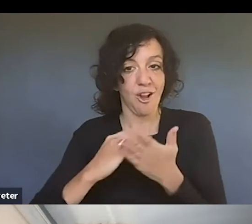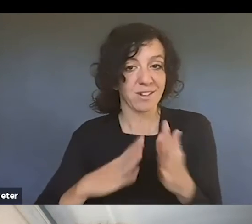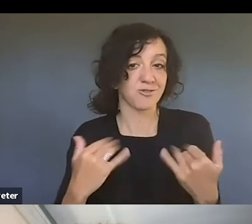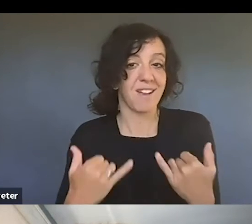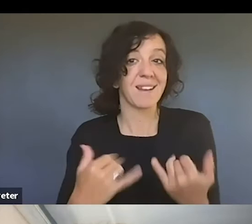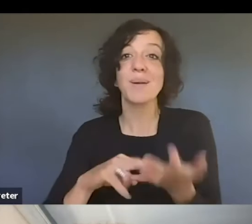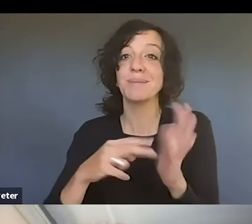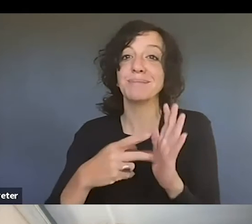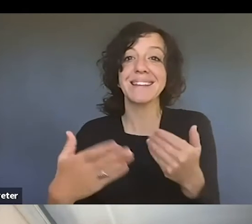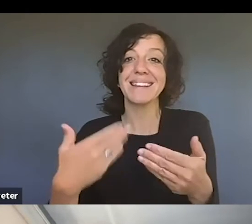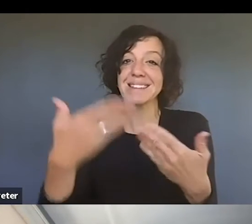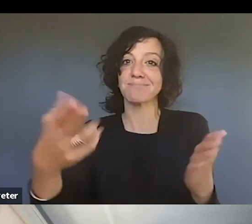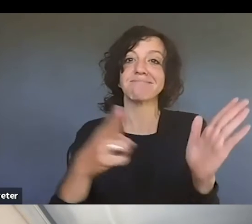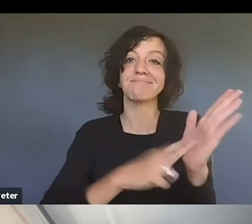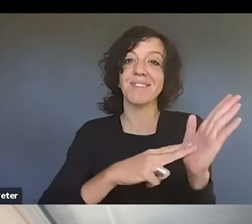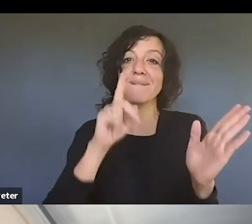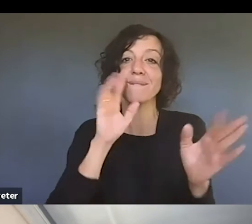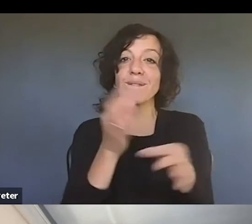they provide, um,